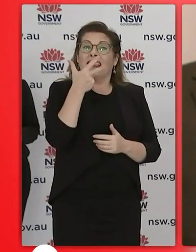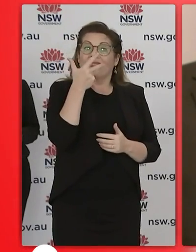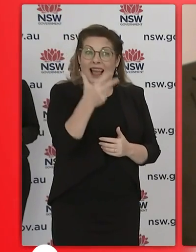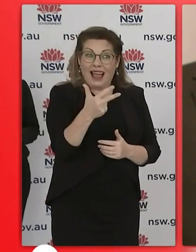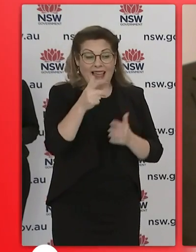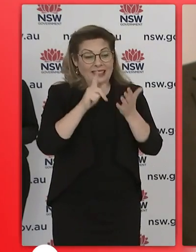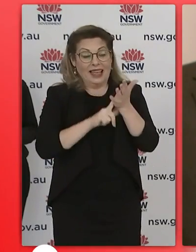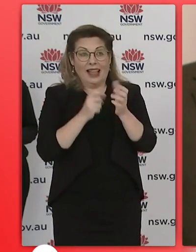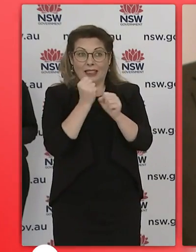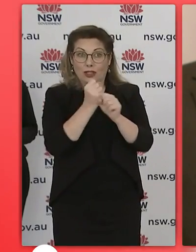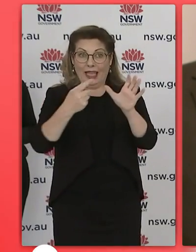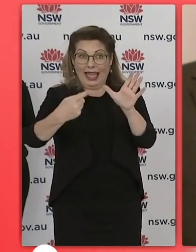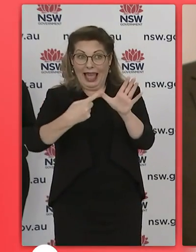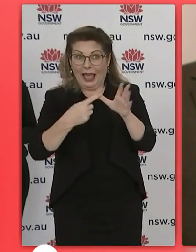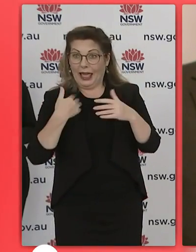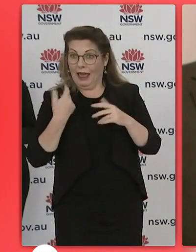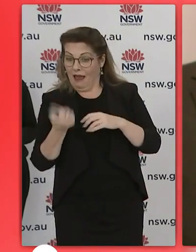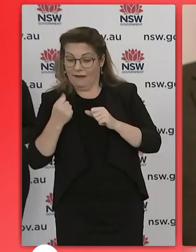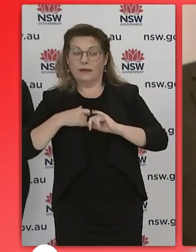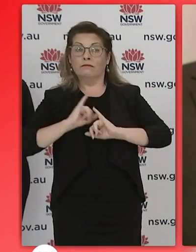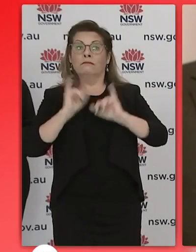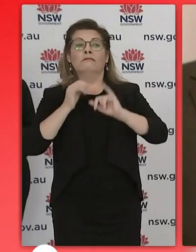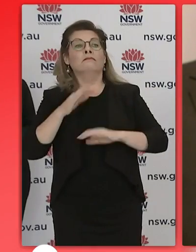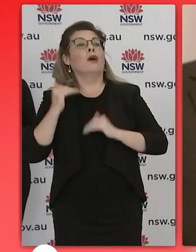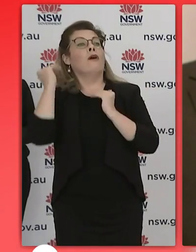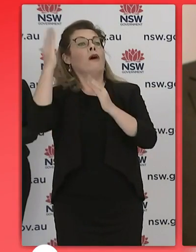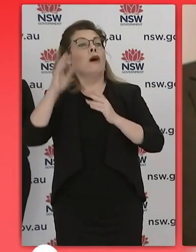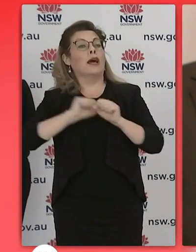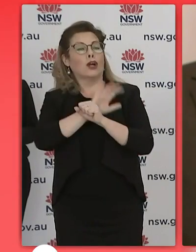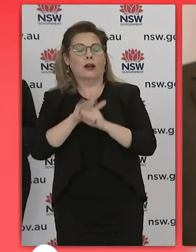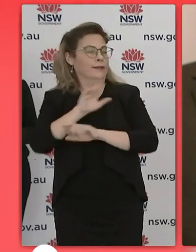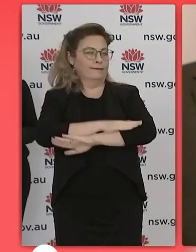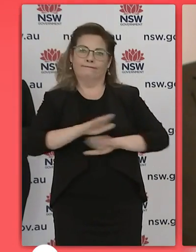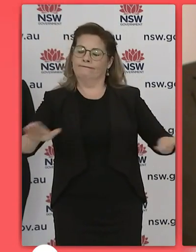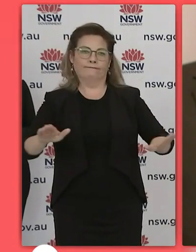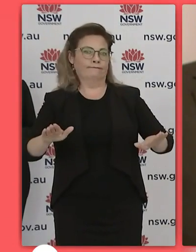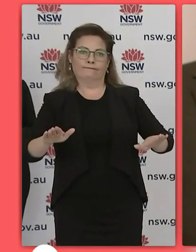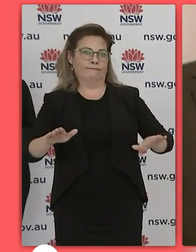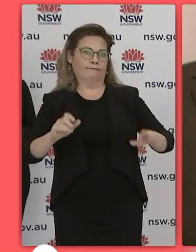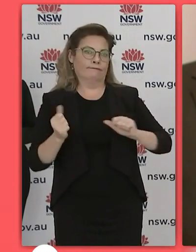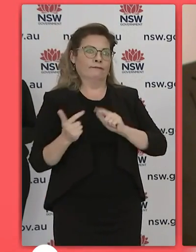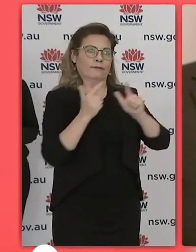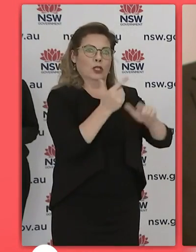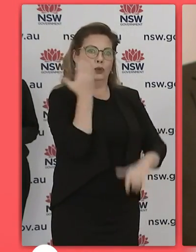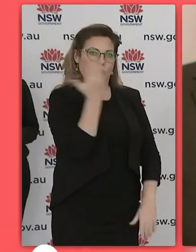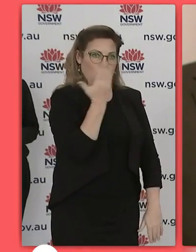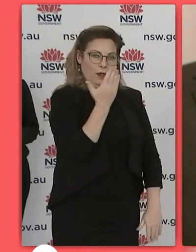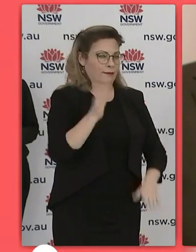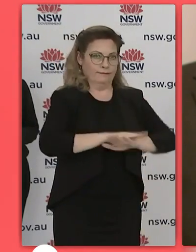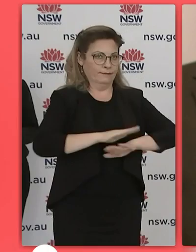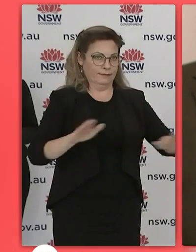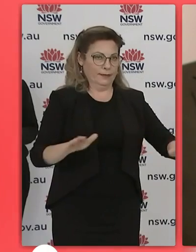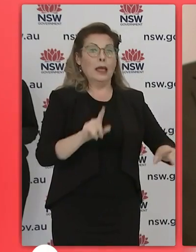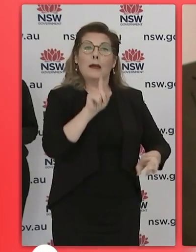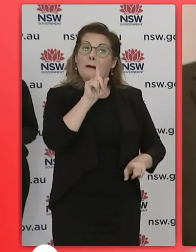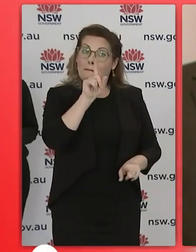time for the foreseeable future until otherwise advised however in areas outside of those local government areas there will be a